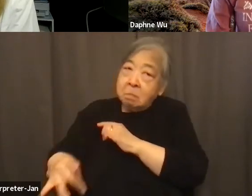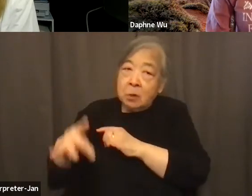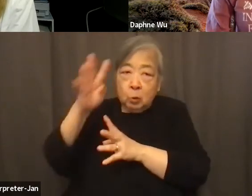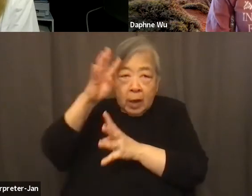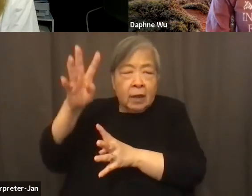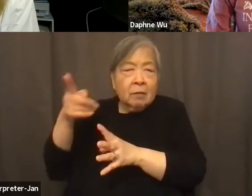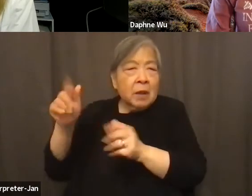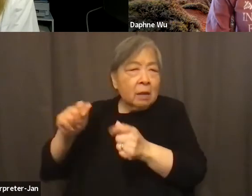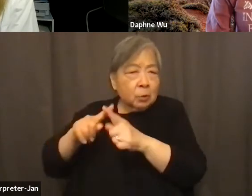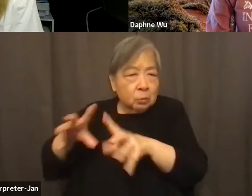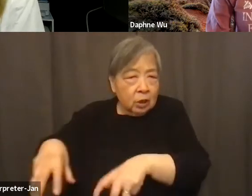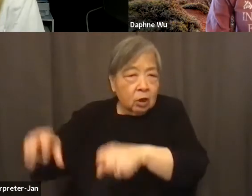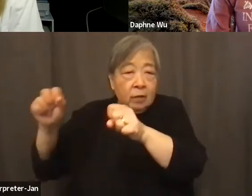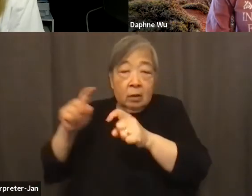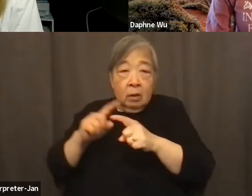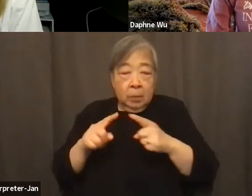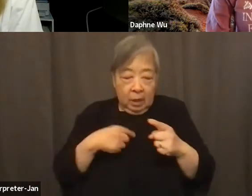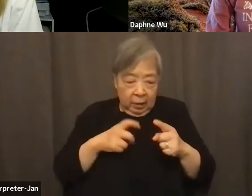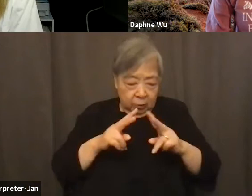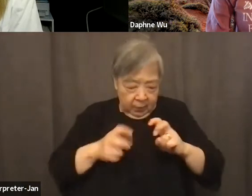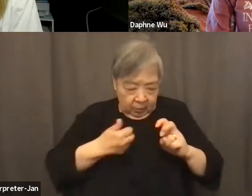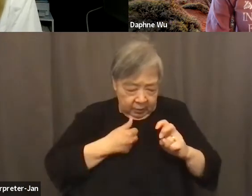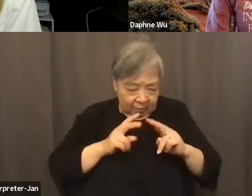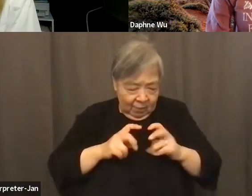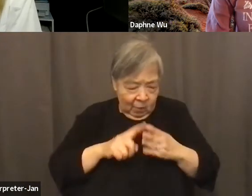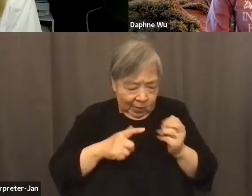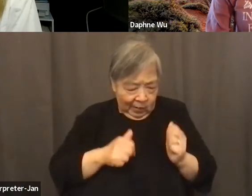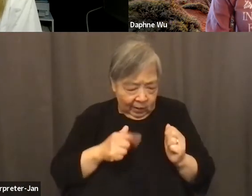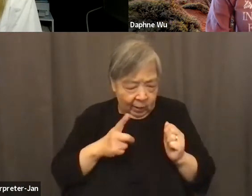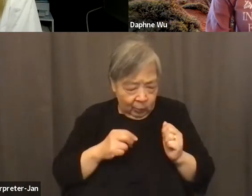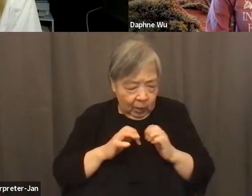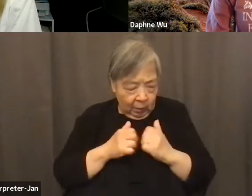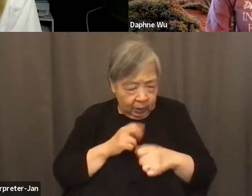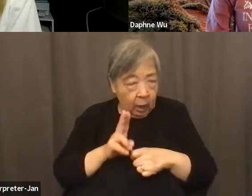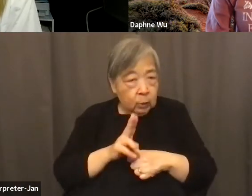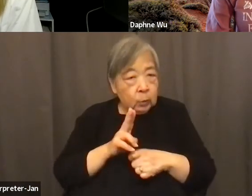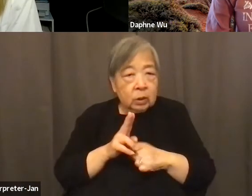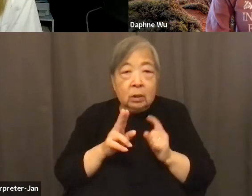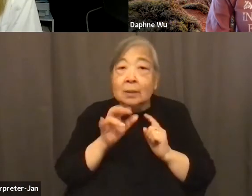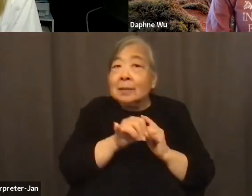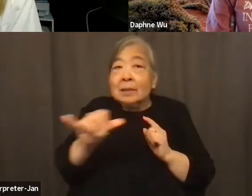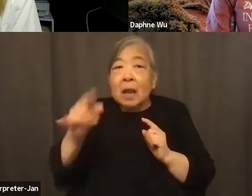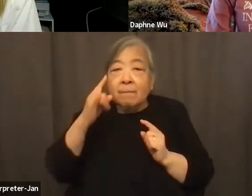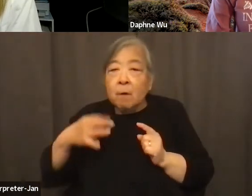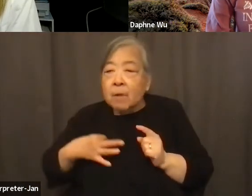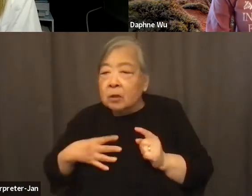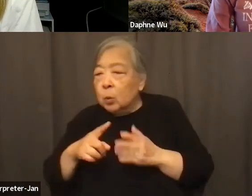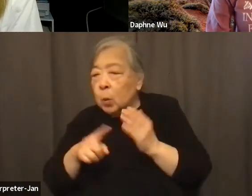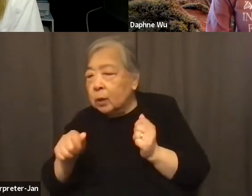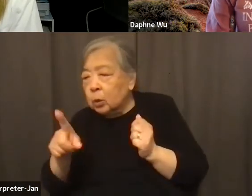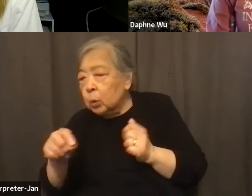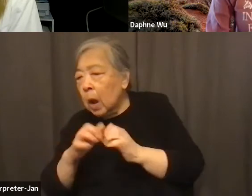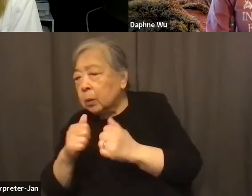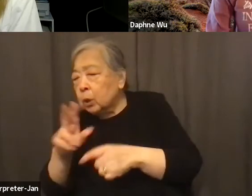again, you know, I took my own skill sets and figured out, okay, what could I do? How could I apply it? And it goes the same for our volunteers. It's made